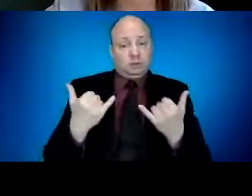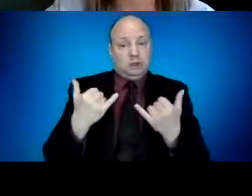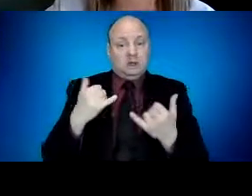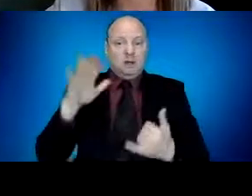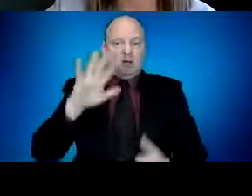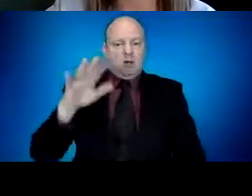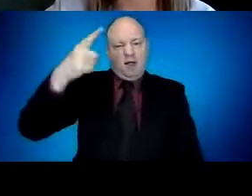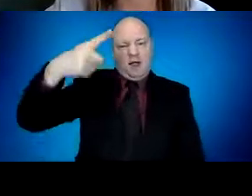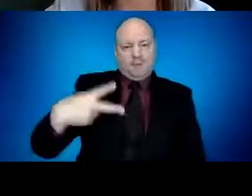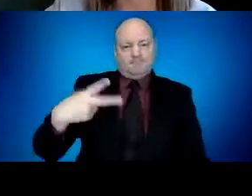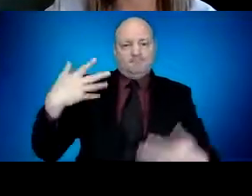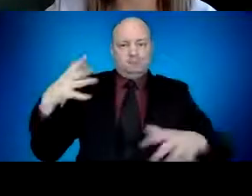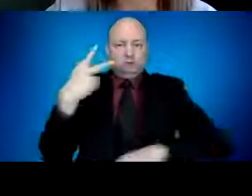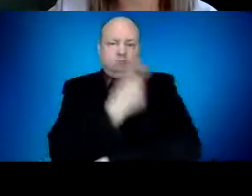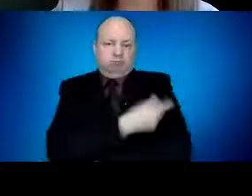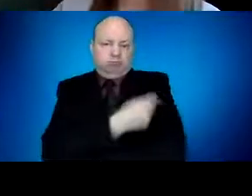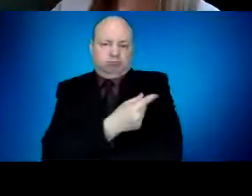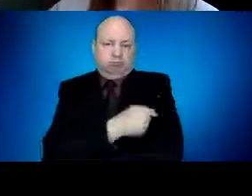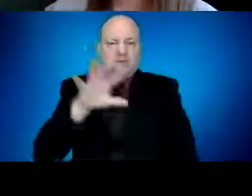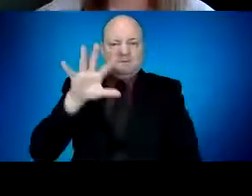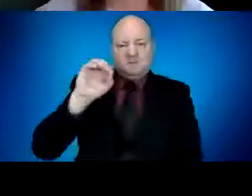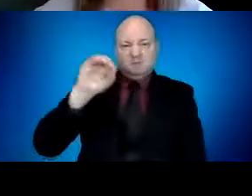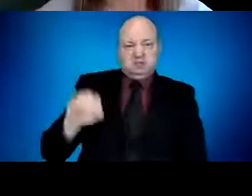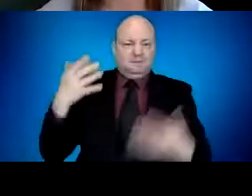matches the national average. Let's go to the next slide, please.